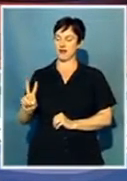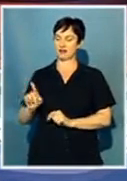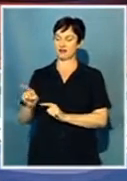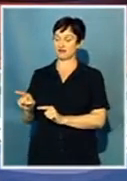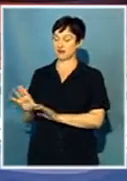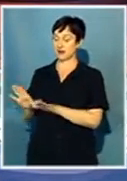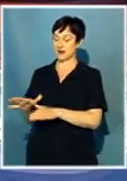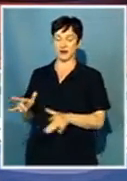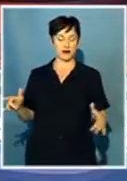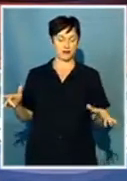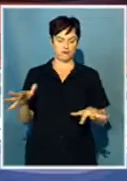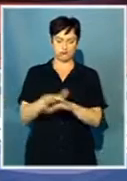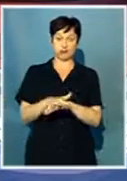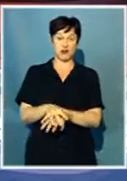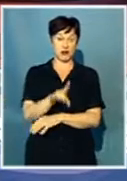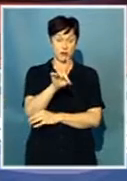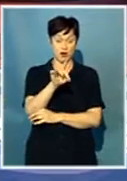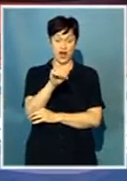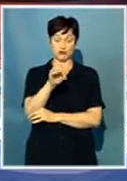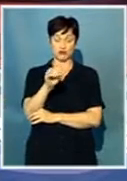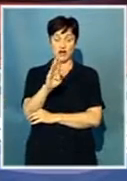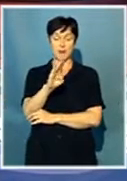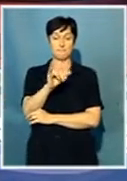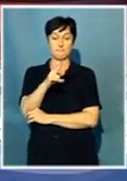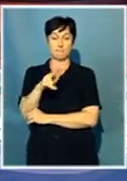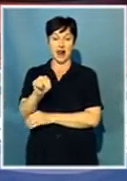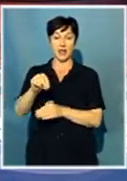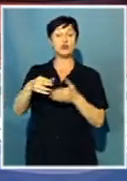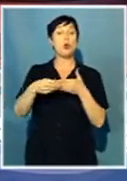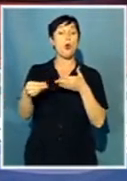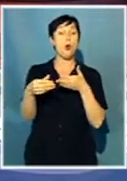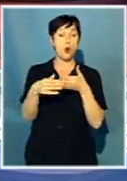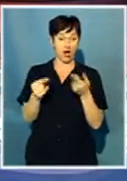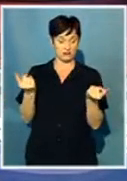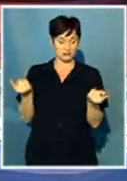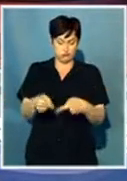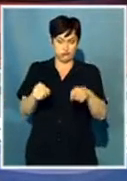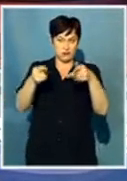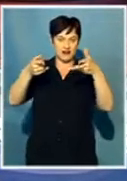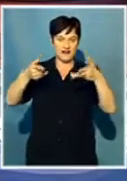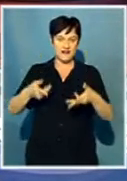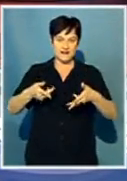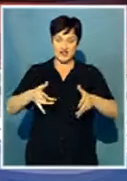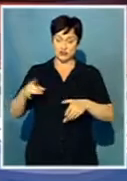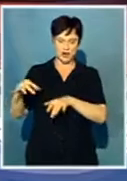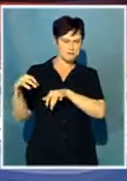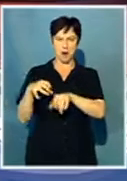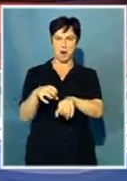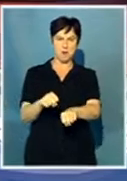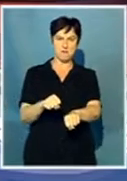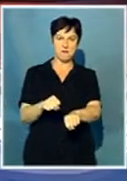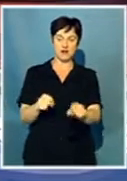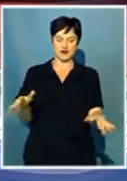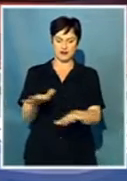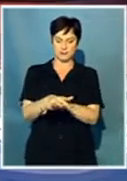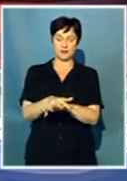$100 billion deal, which will see the company taken over by the world's number one brewer, AB Inbev. However, the approval